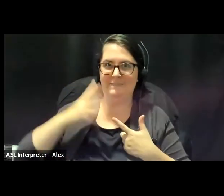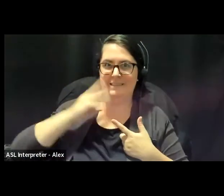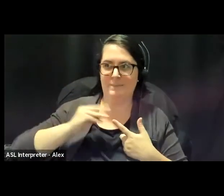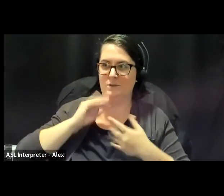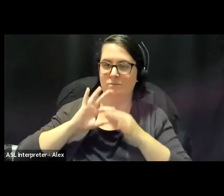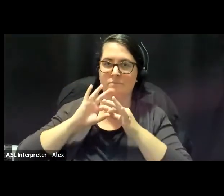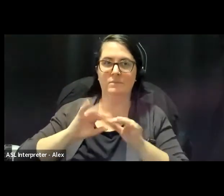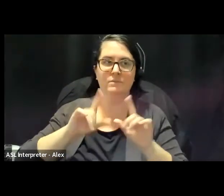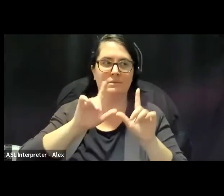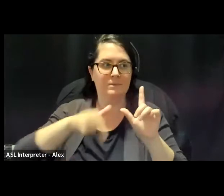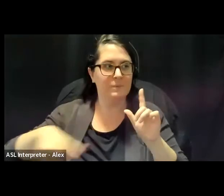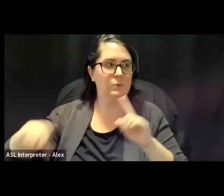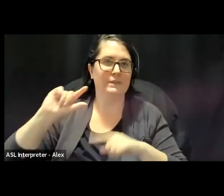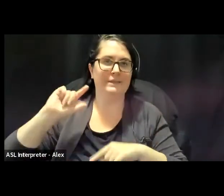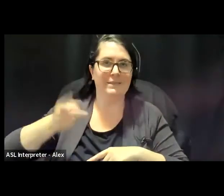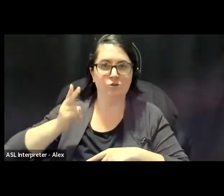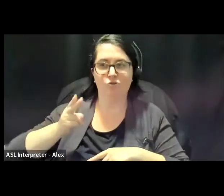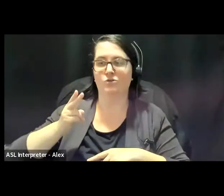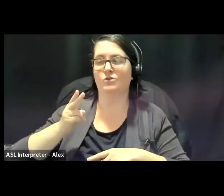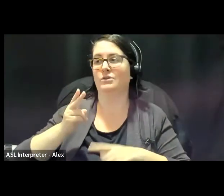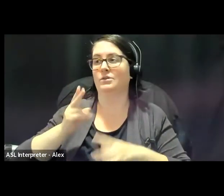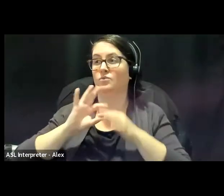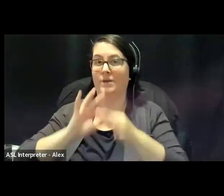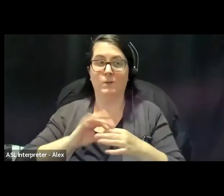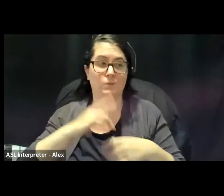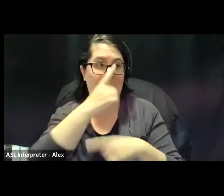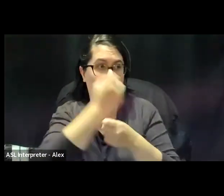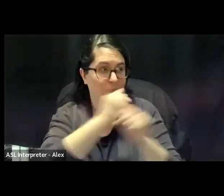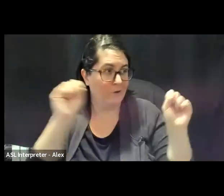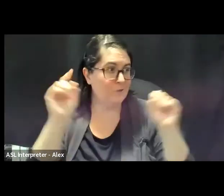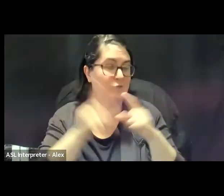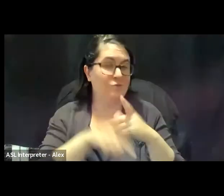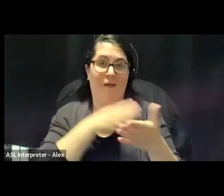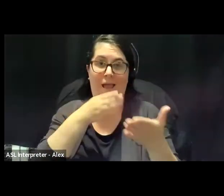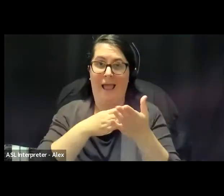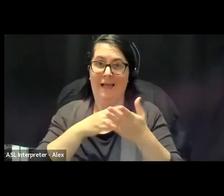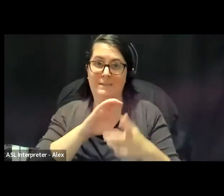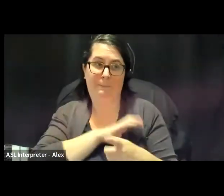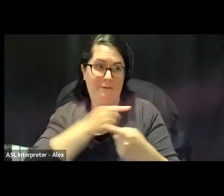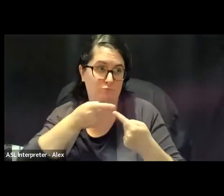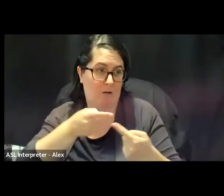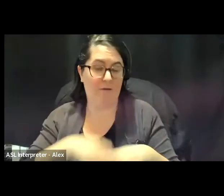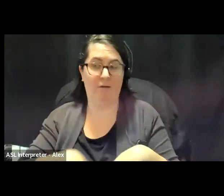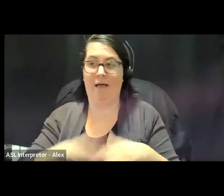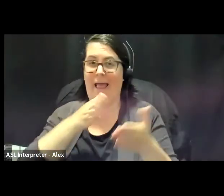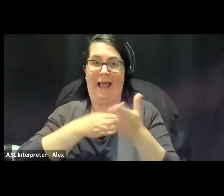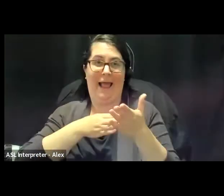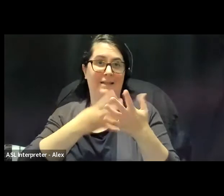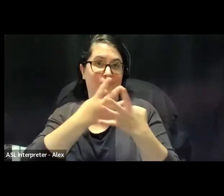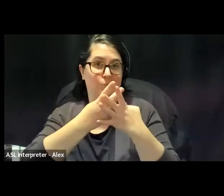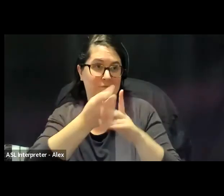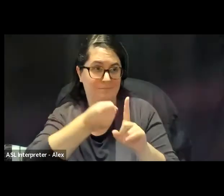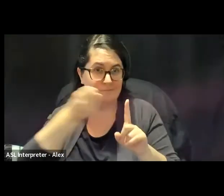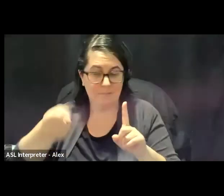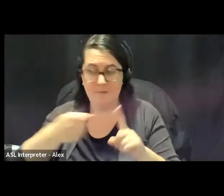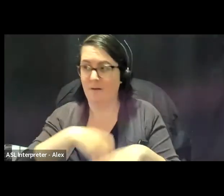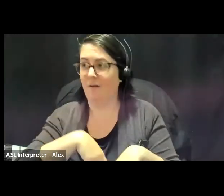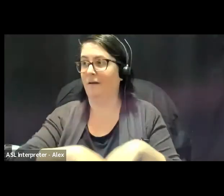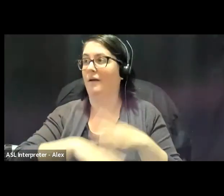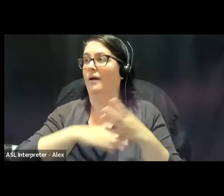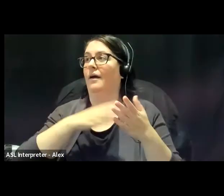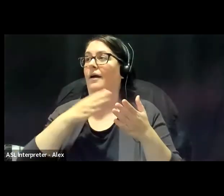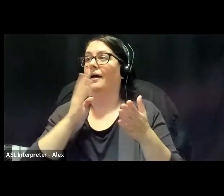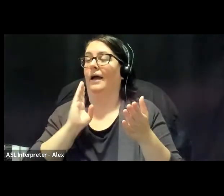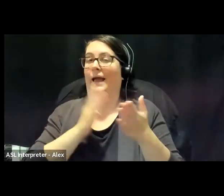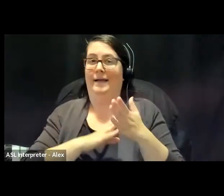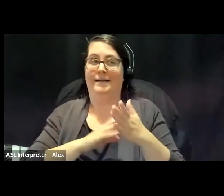LGBTQ history that is black liberation struggle, that is anti-police struggle, that is anti-prison struggle, that is trans liberation struggle,